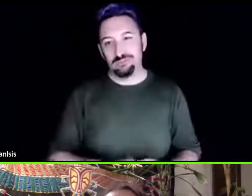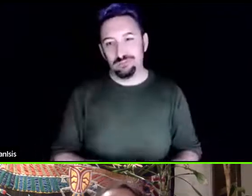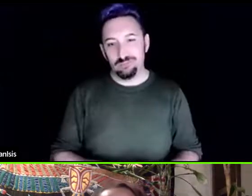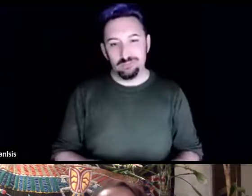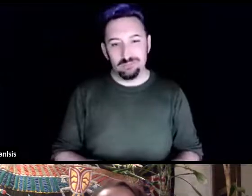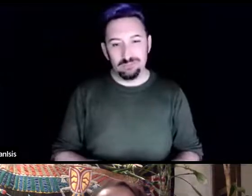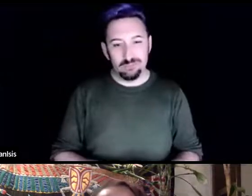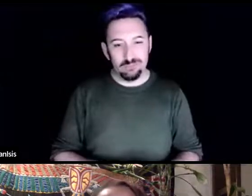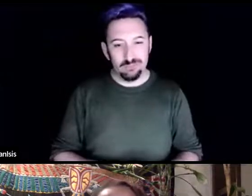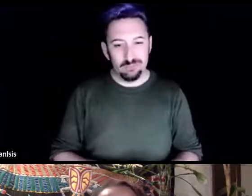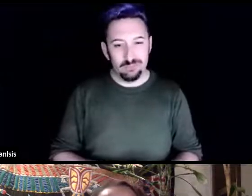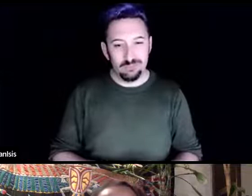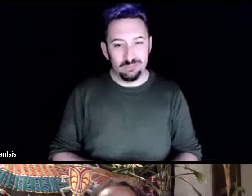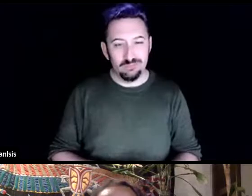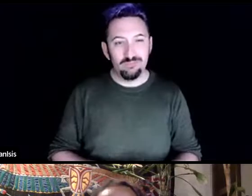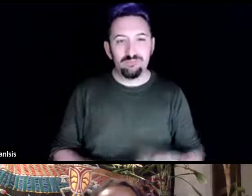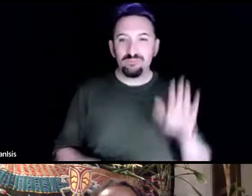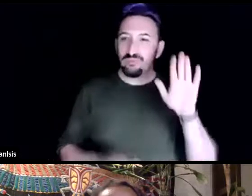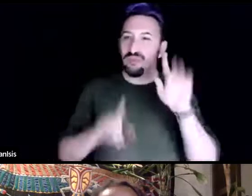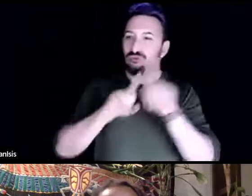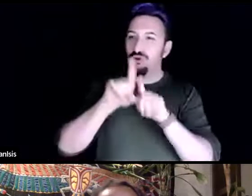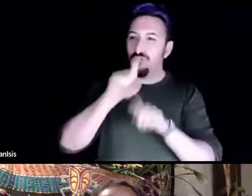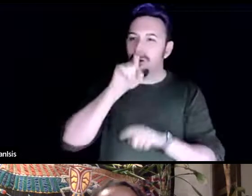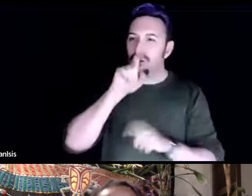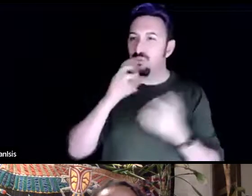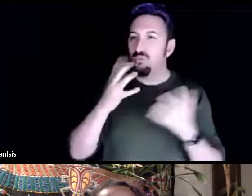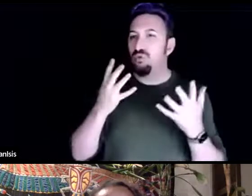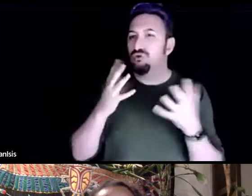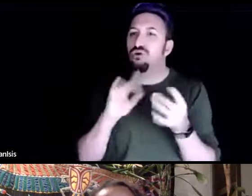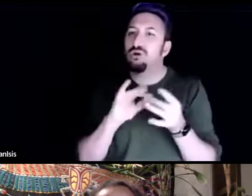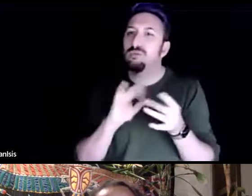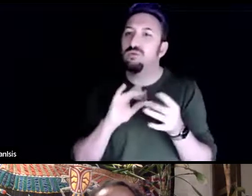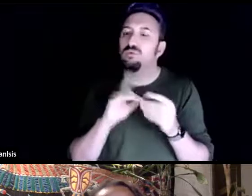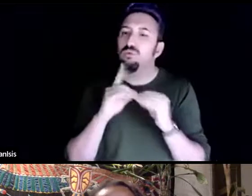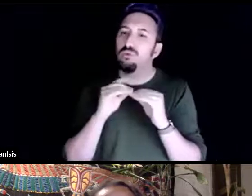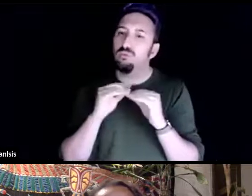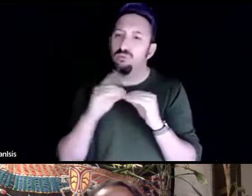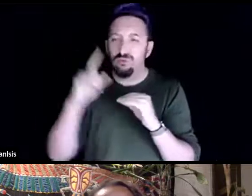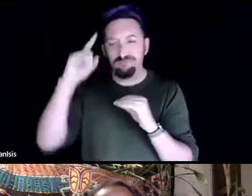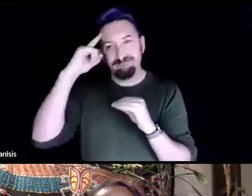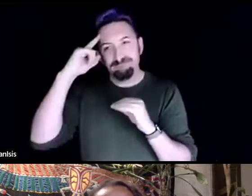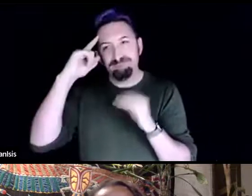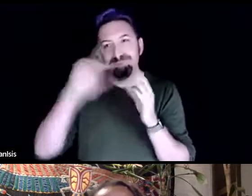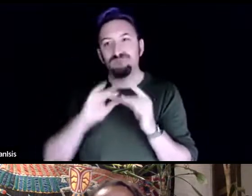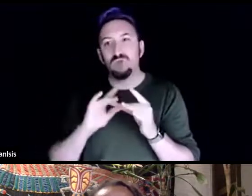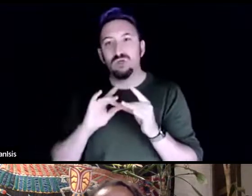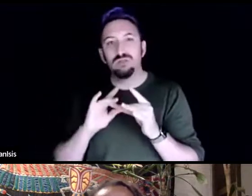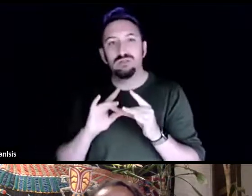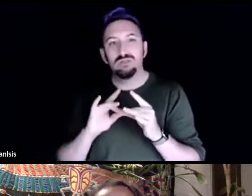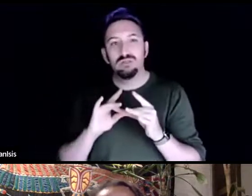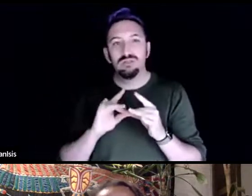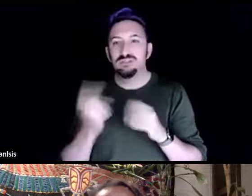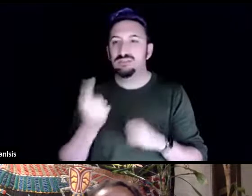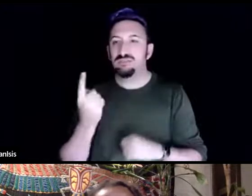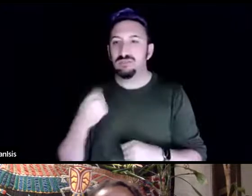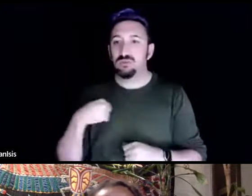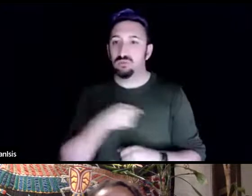i want to mention one other way um one other effort we have going um